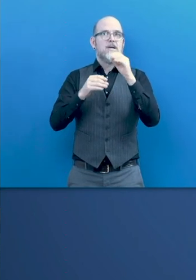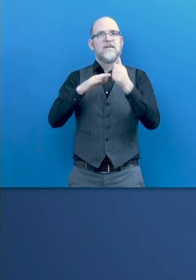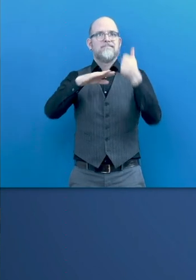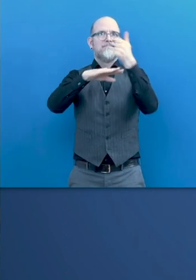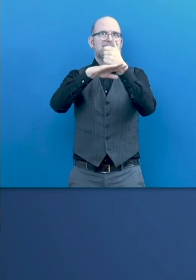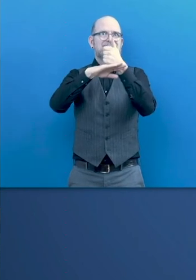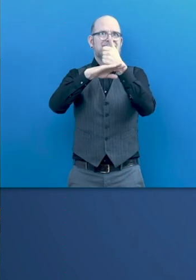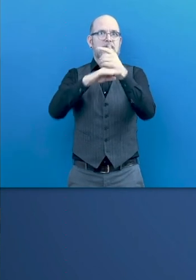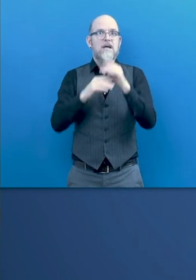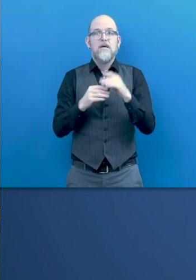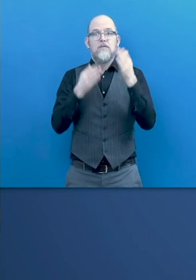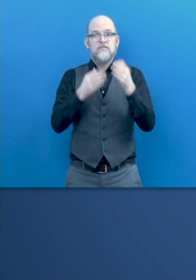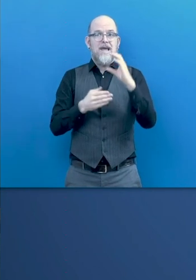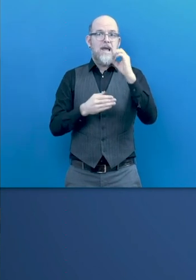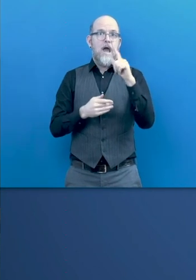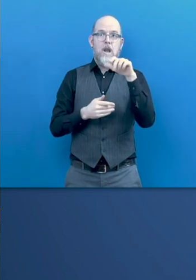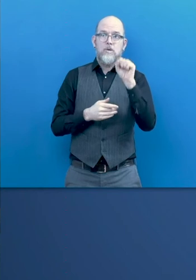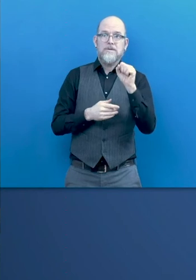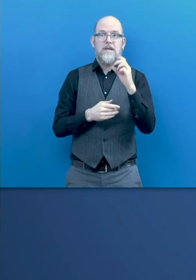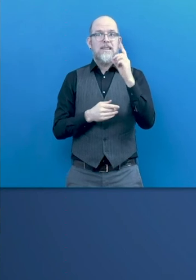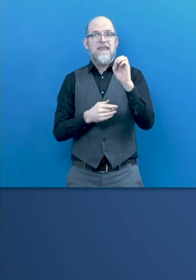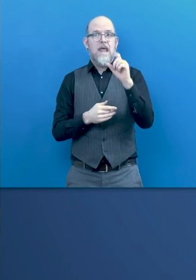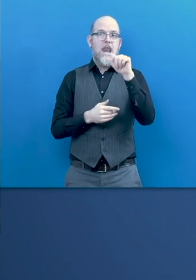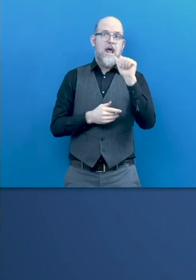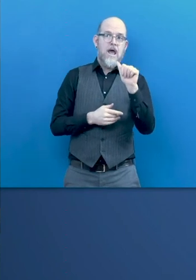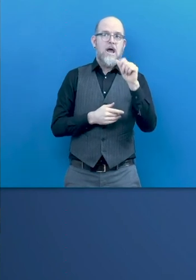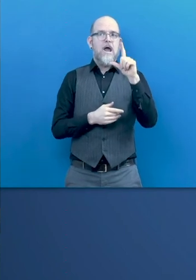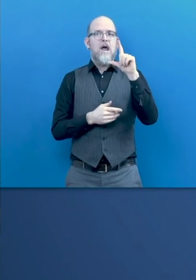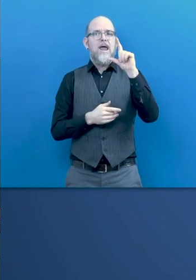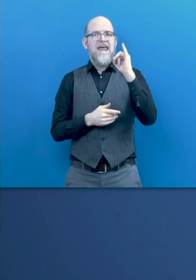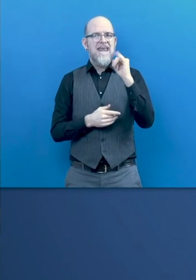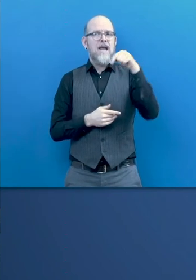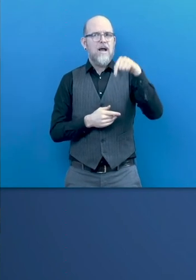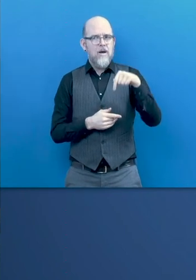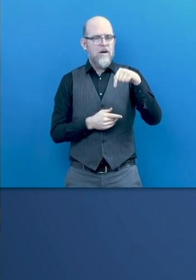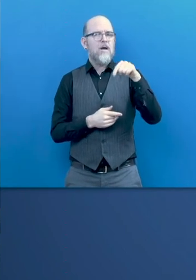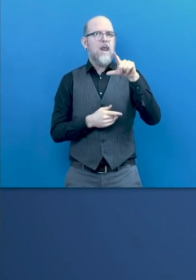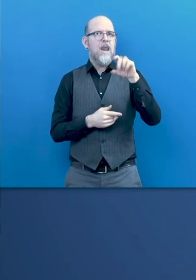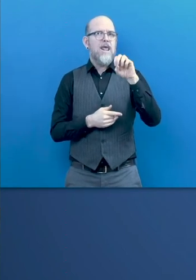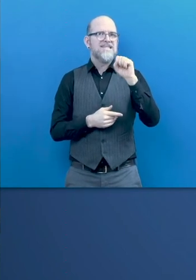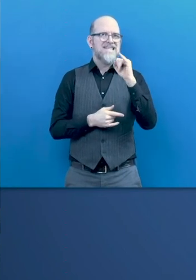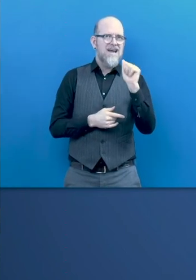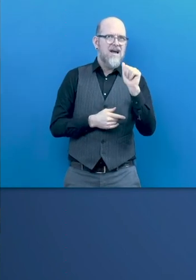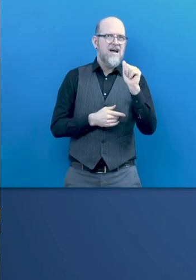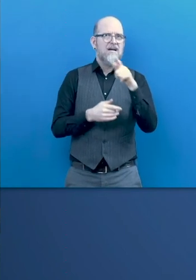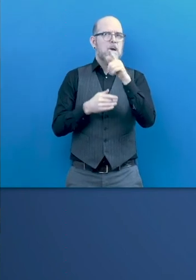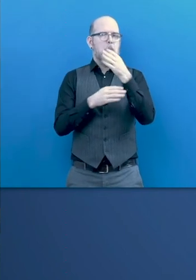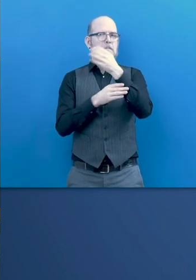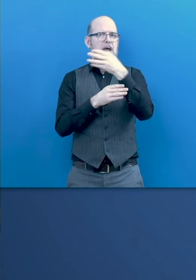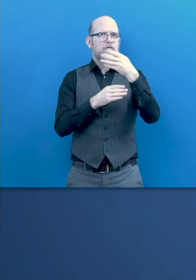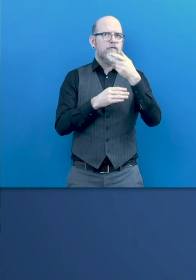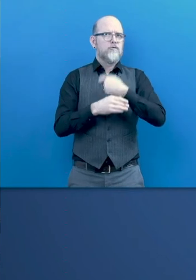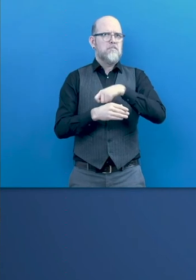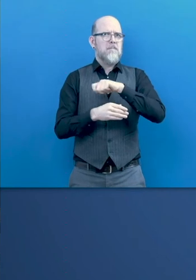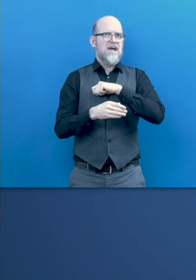Corporate Development Director at Microsoft Iberia, and very, very great expert